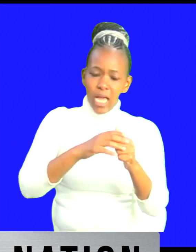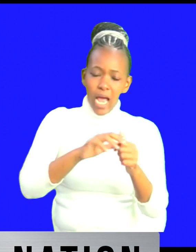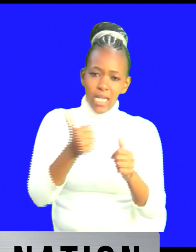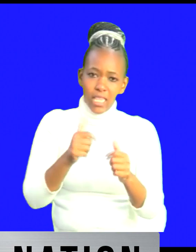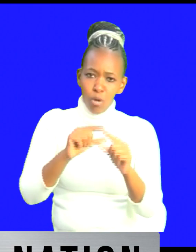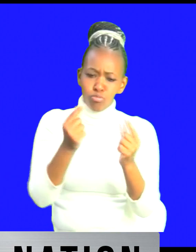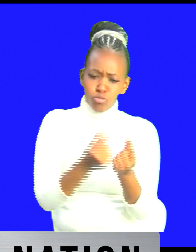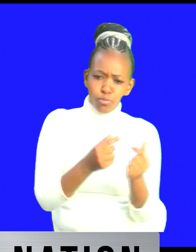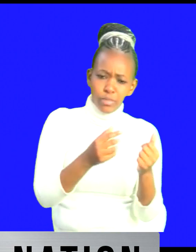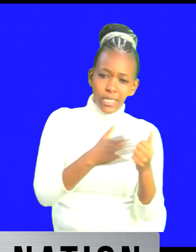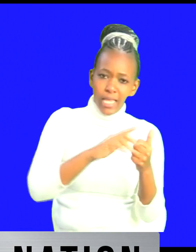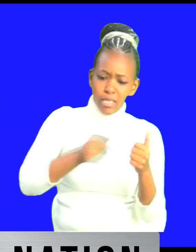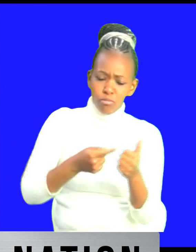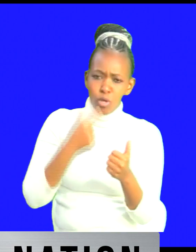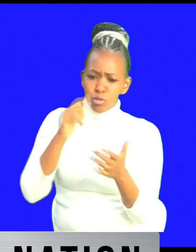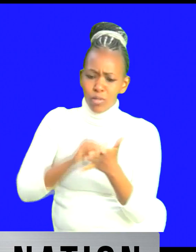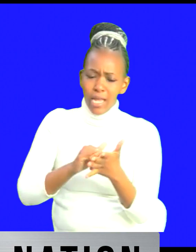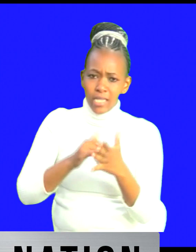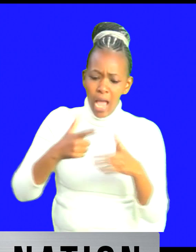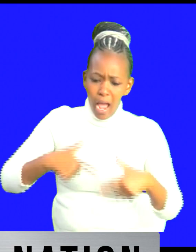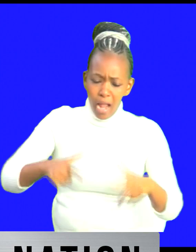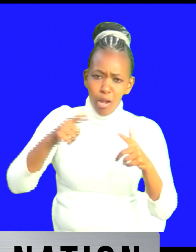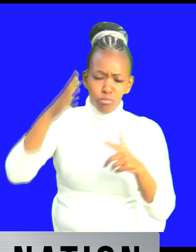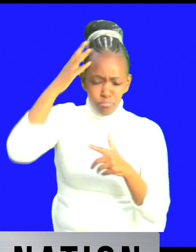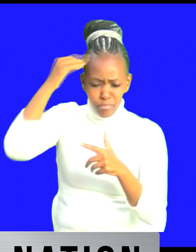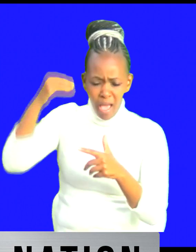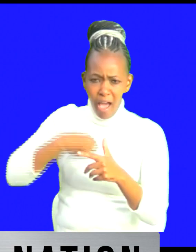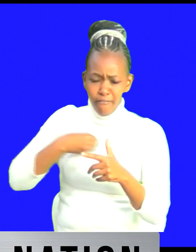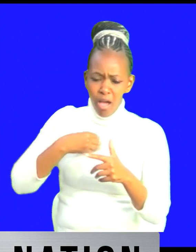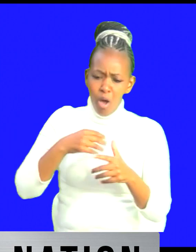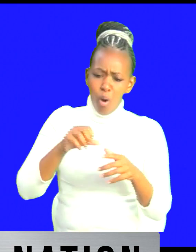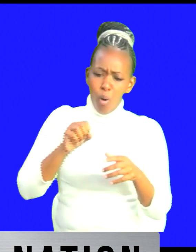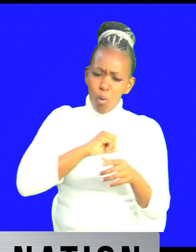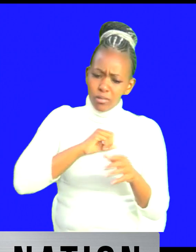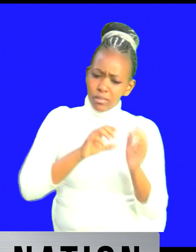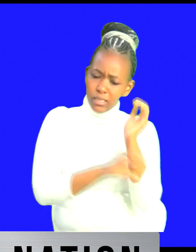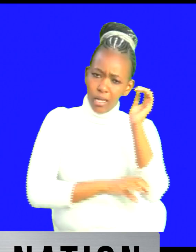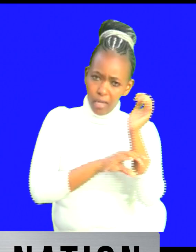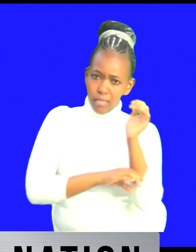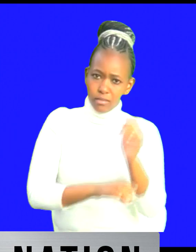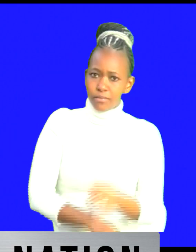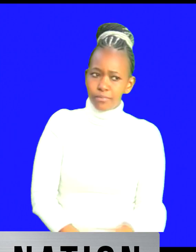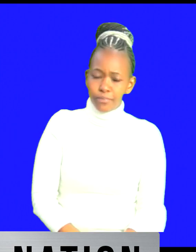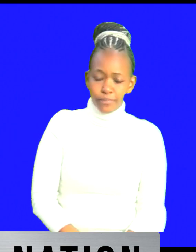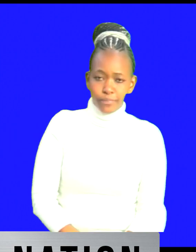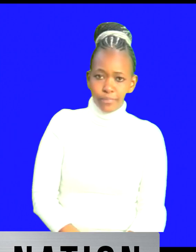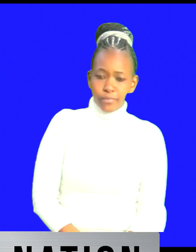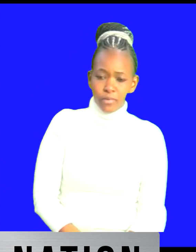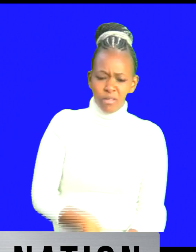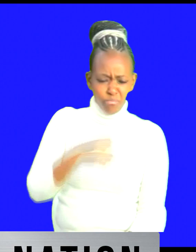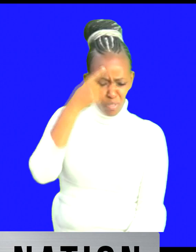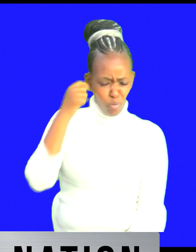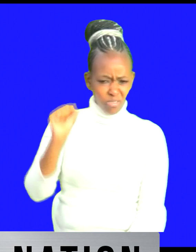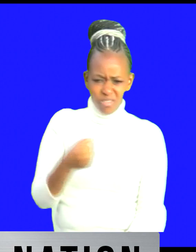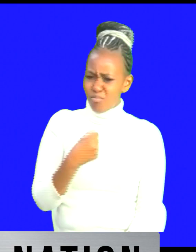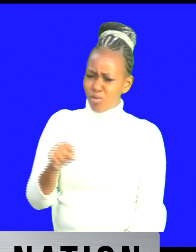about so that they allow the somalis now to have their own country and to deal with their questions yeah because you are not going to occupy a place